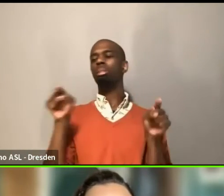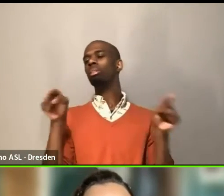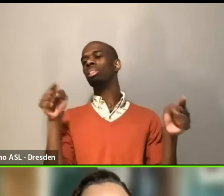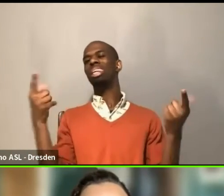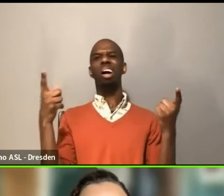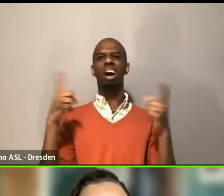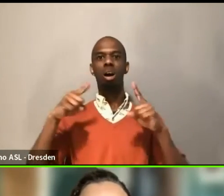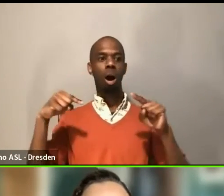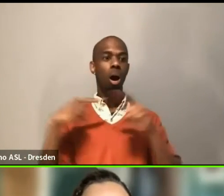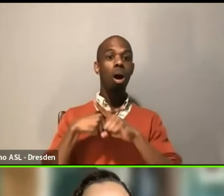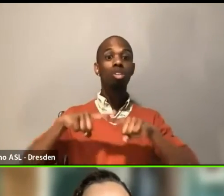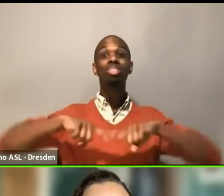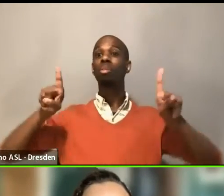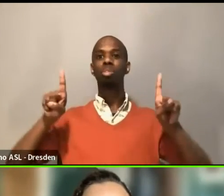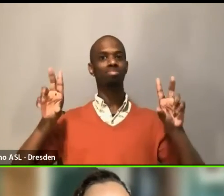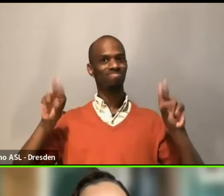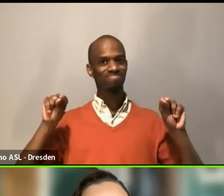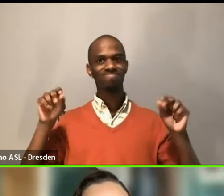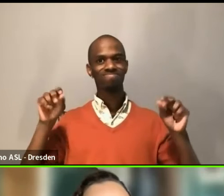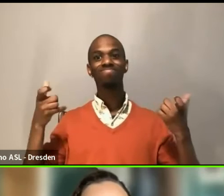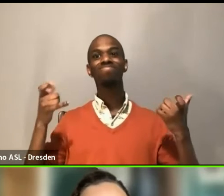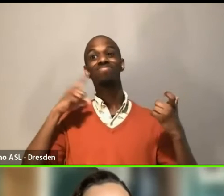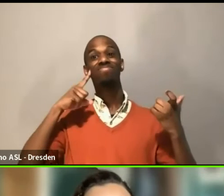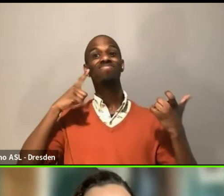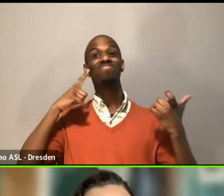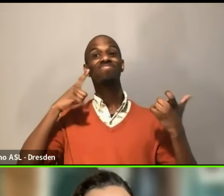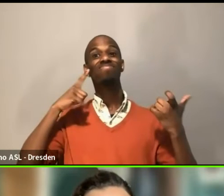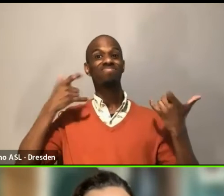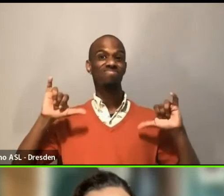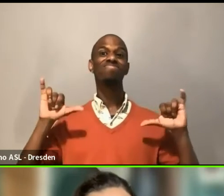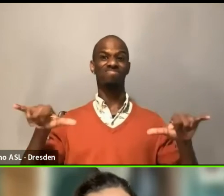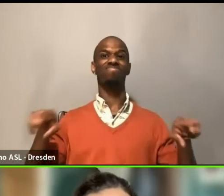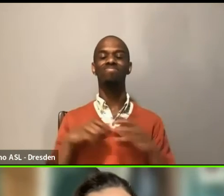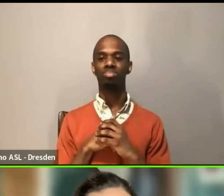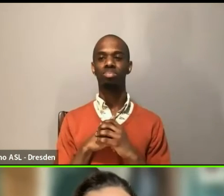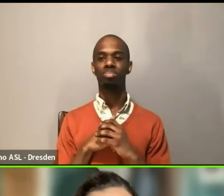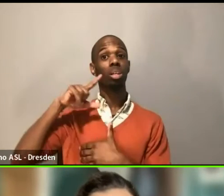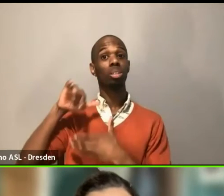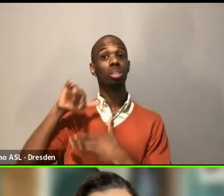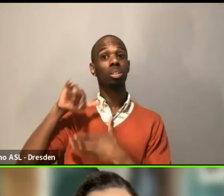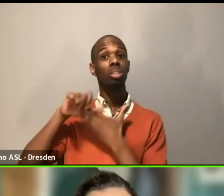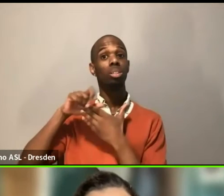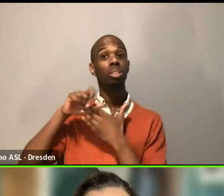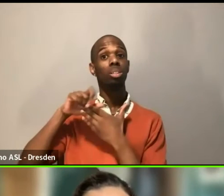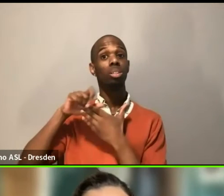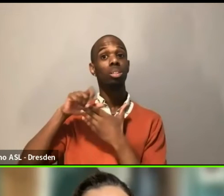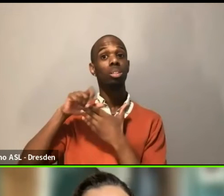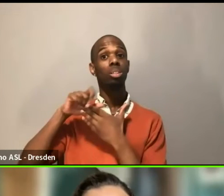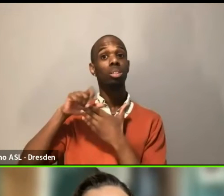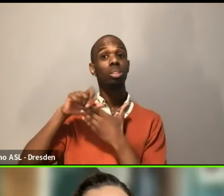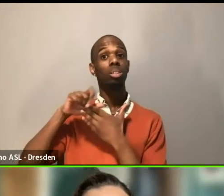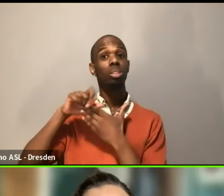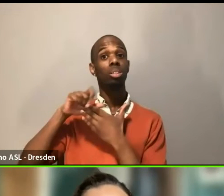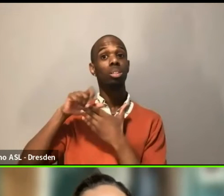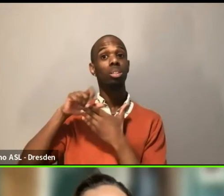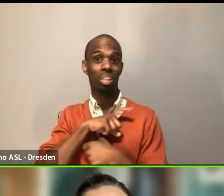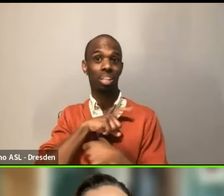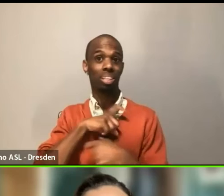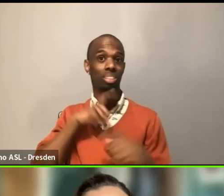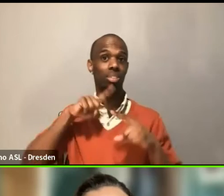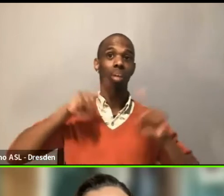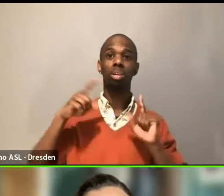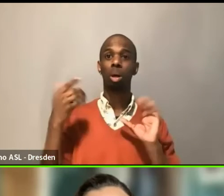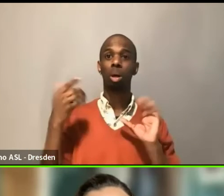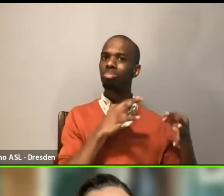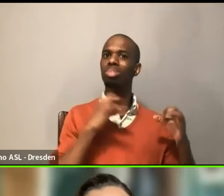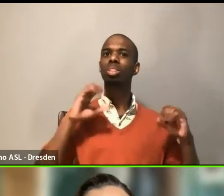complicated, but some of these decisions are not different from any other decisions we have to make, right. As producers. Um, and so I would encourage